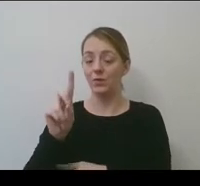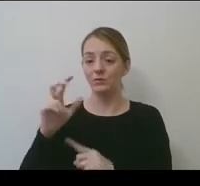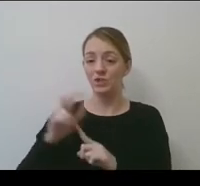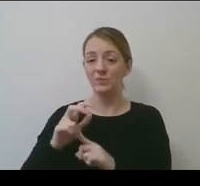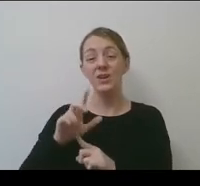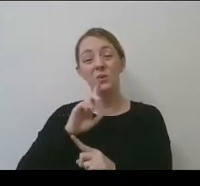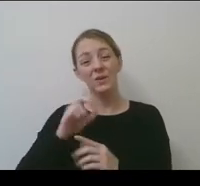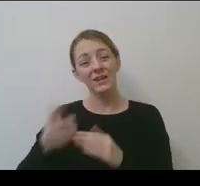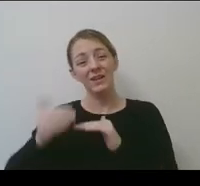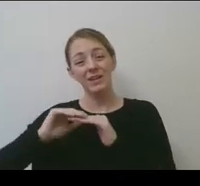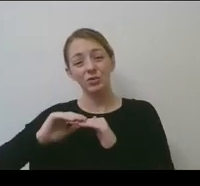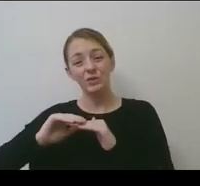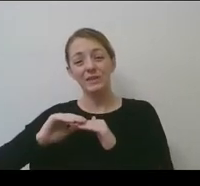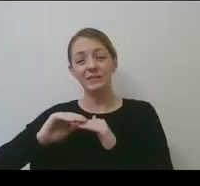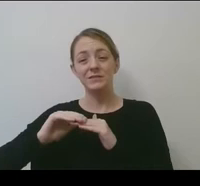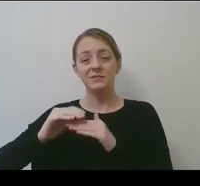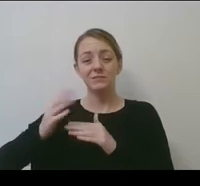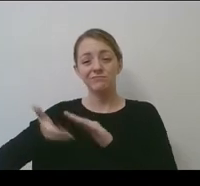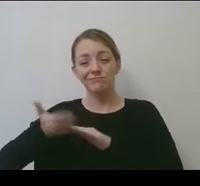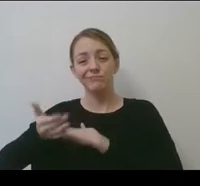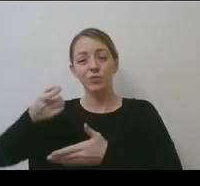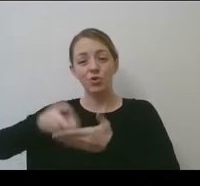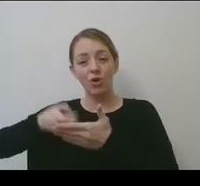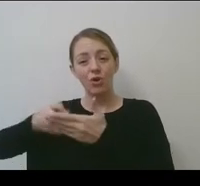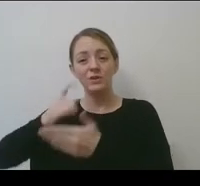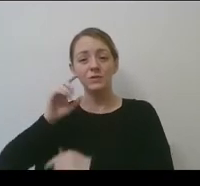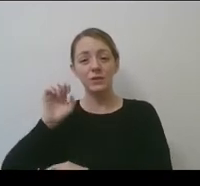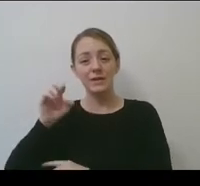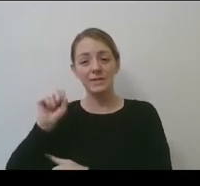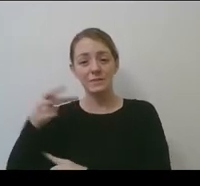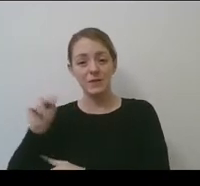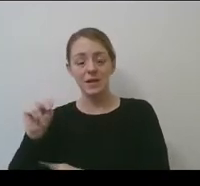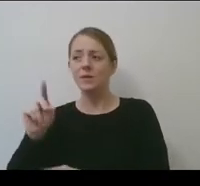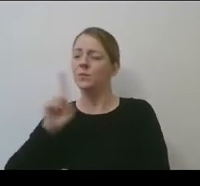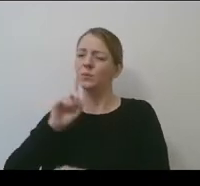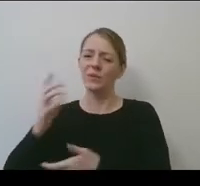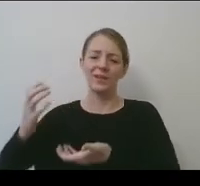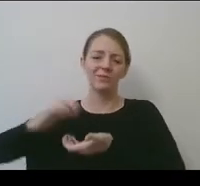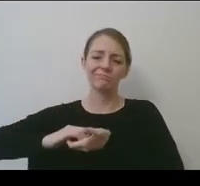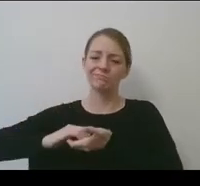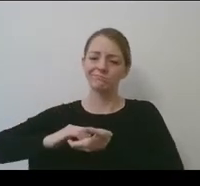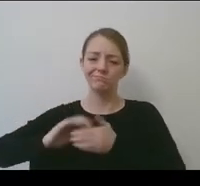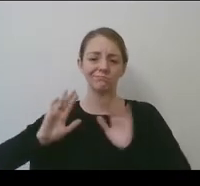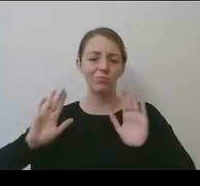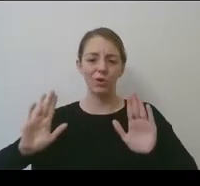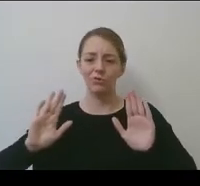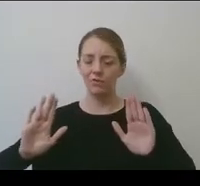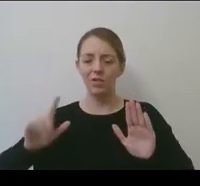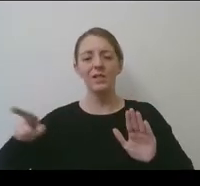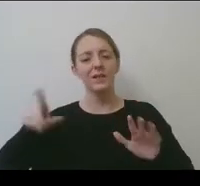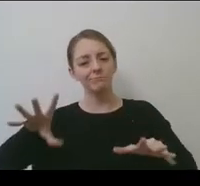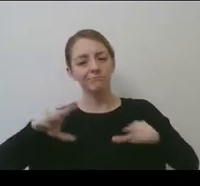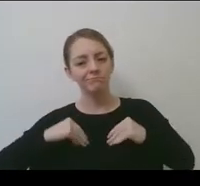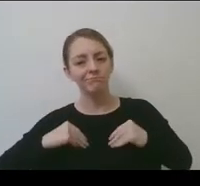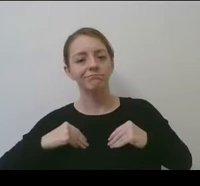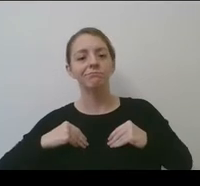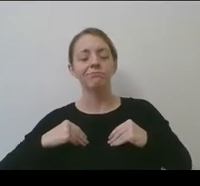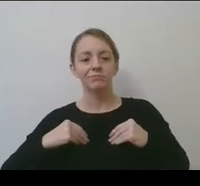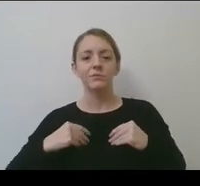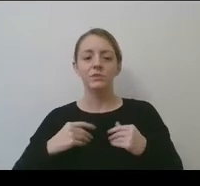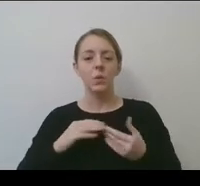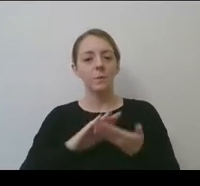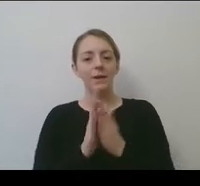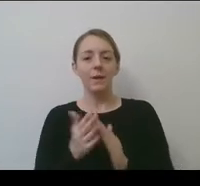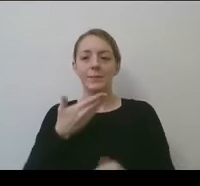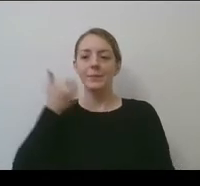complexity for ESPN. And they've been very great partners in, in embracing that and understanding why that's going to make for a better championship experience for